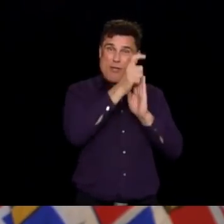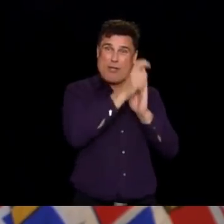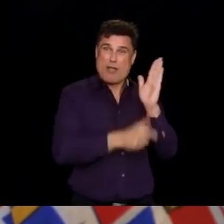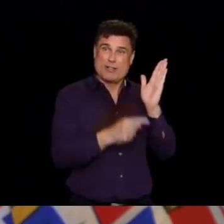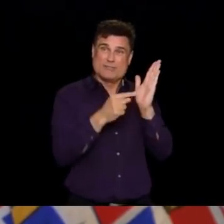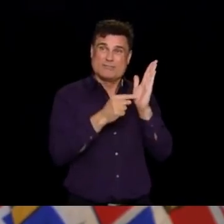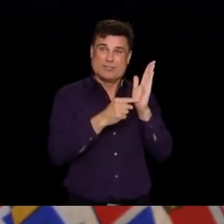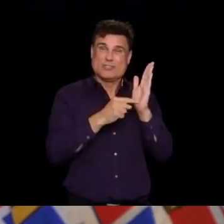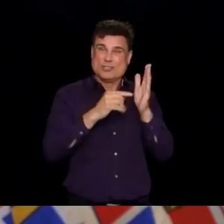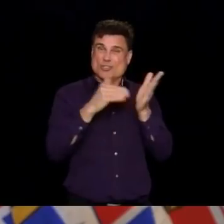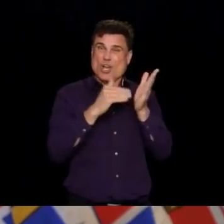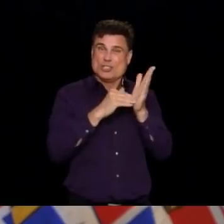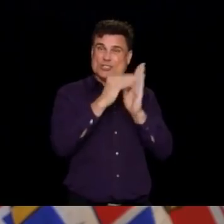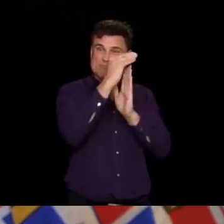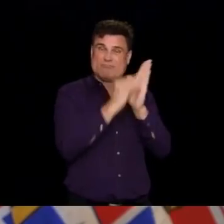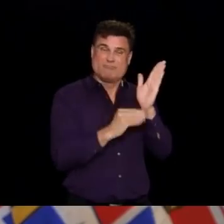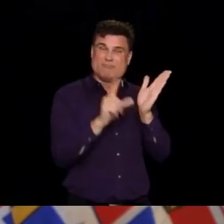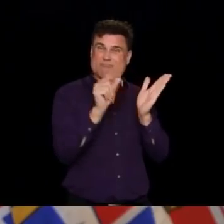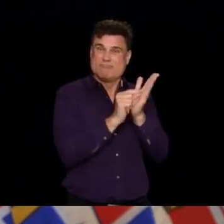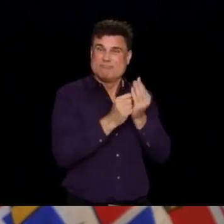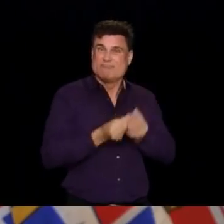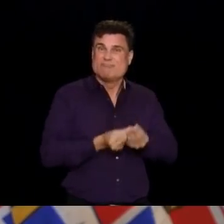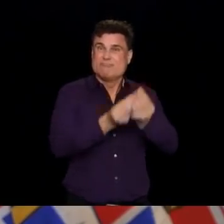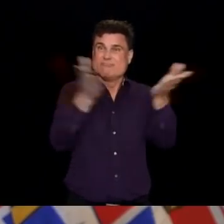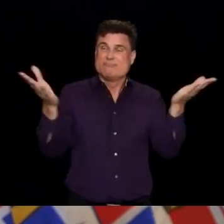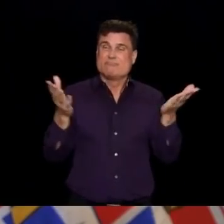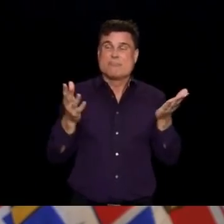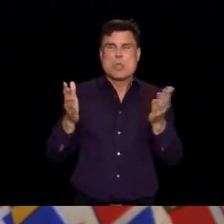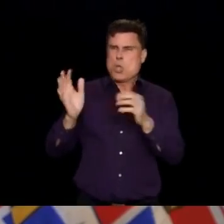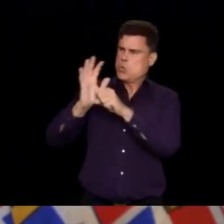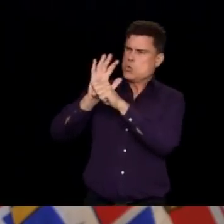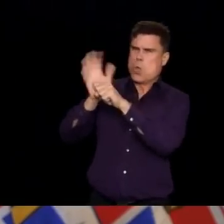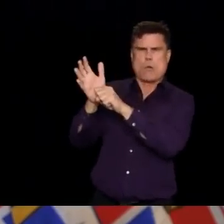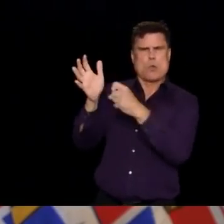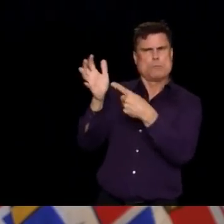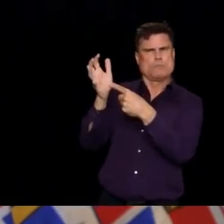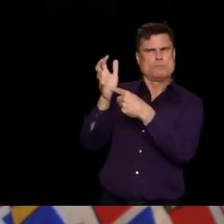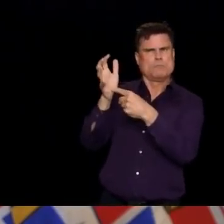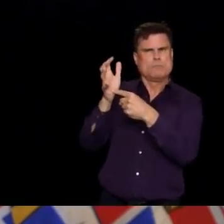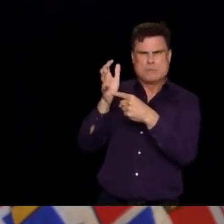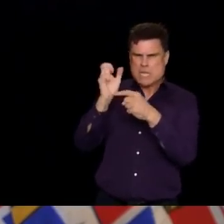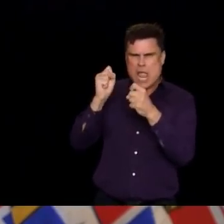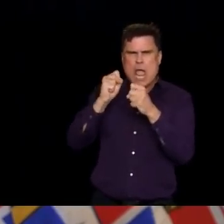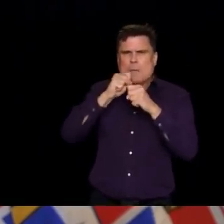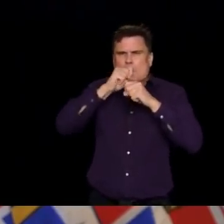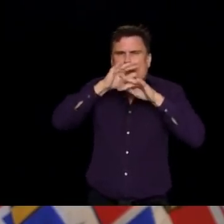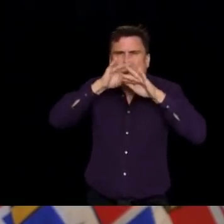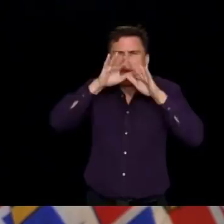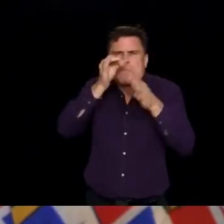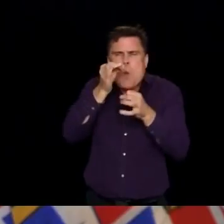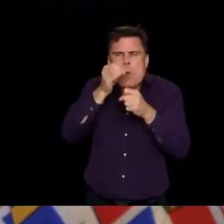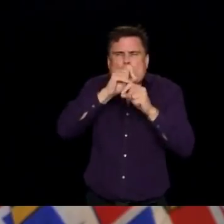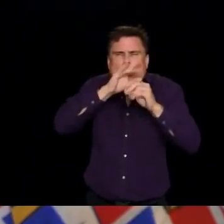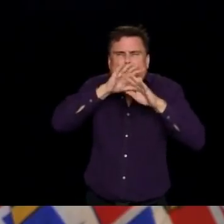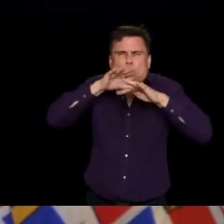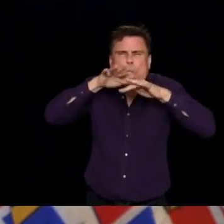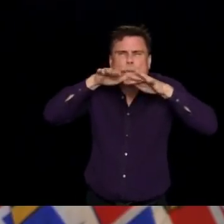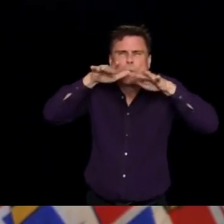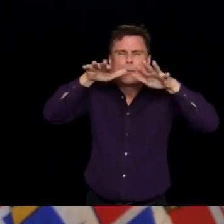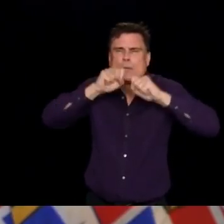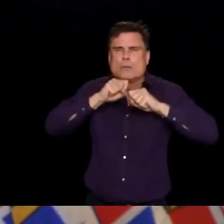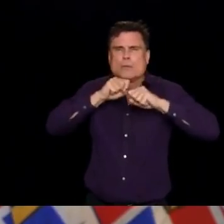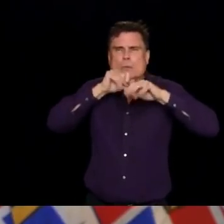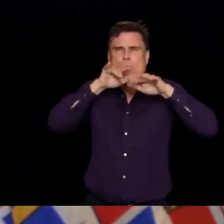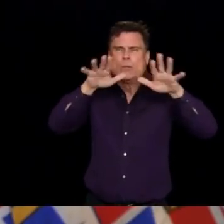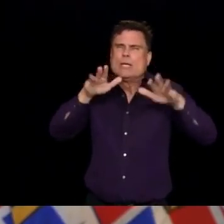and come up with the best way of protecting everybody in those situations, and the best way to protect everybody people is